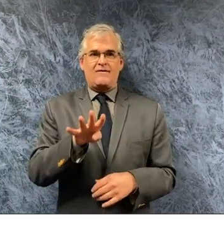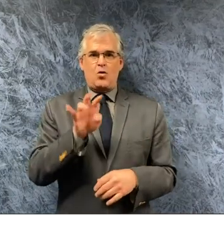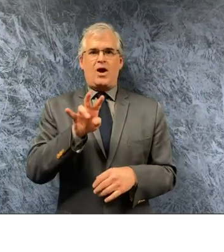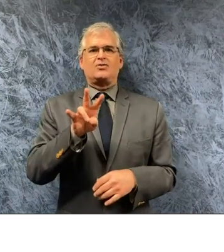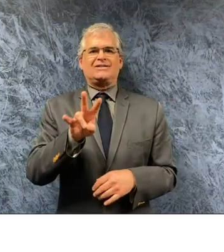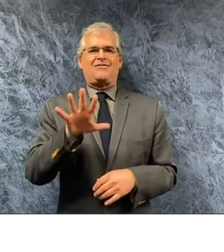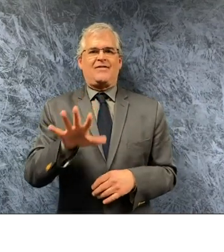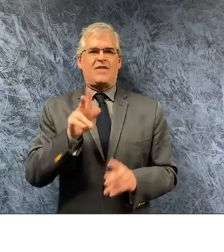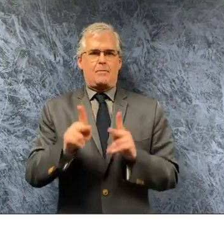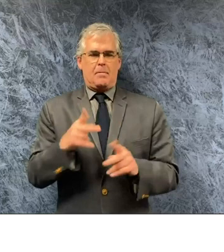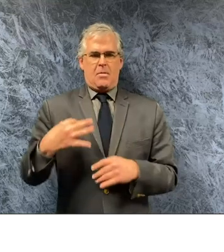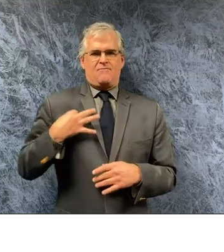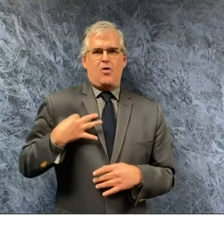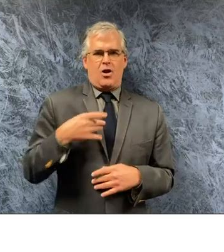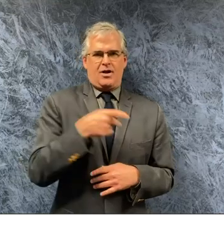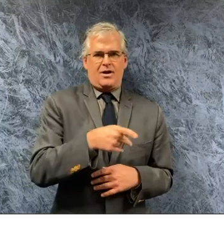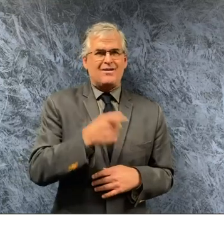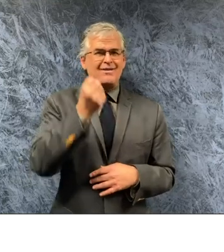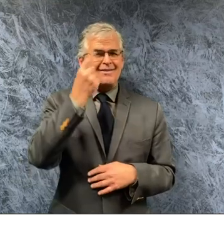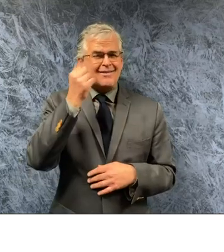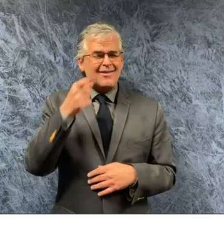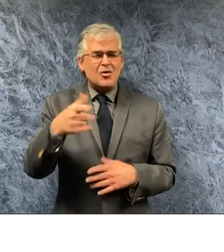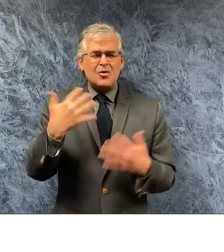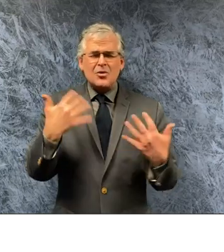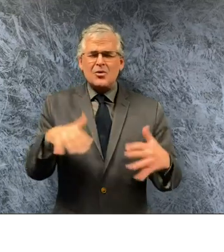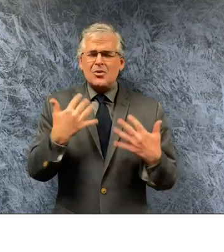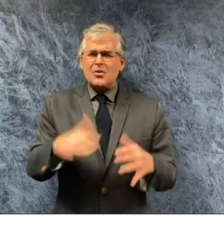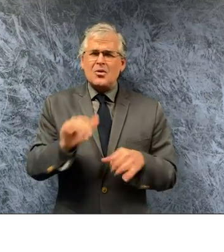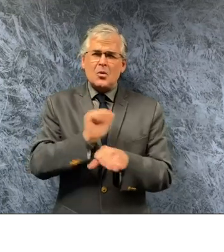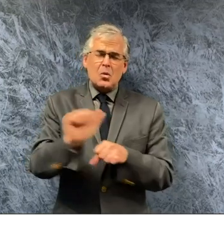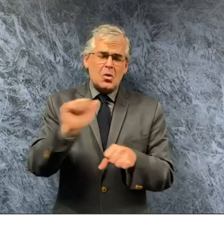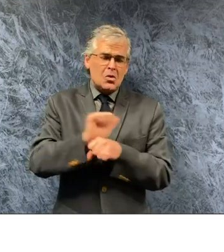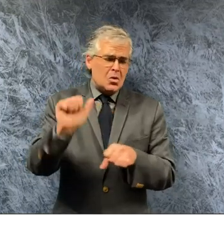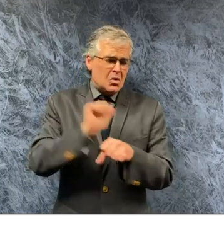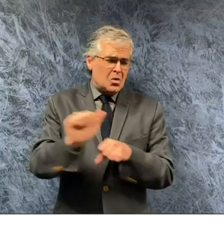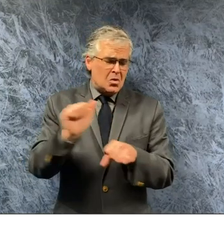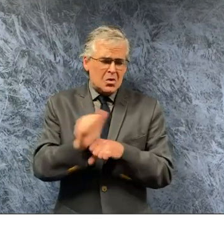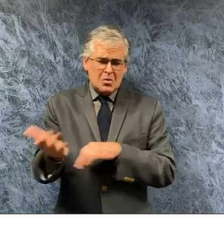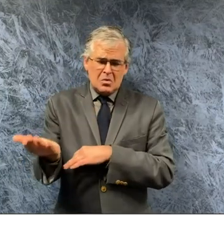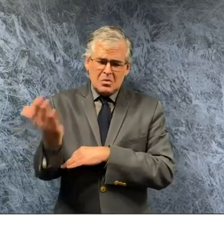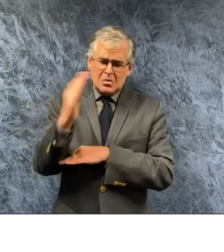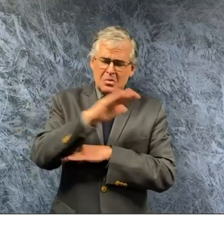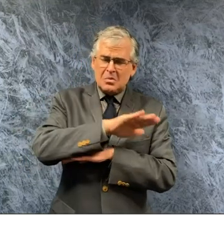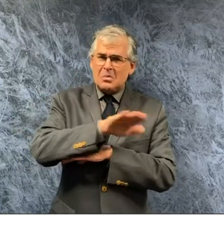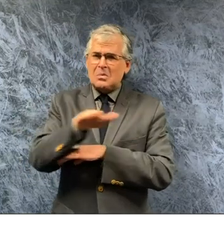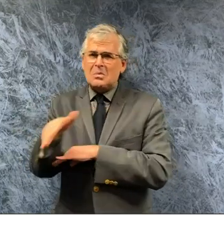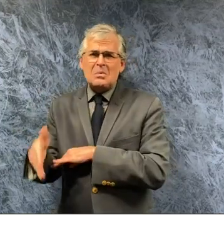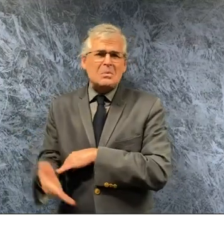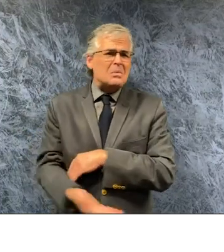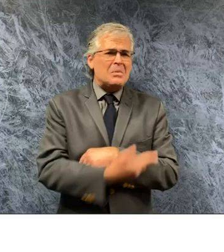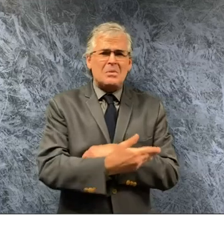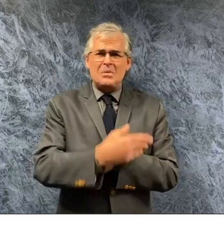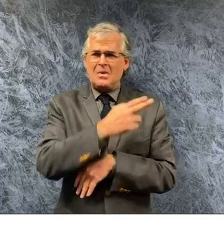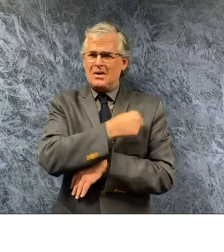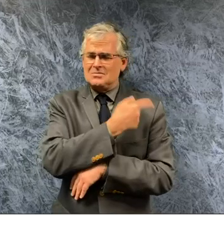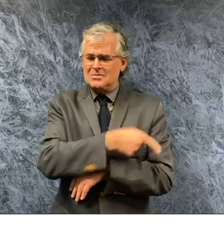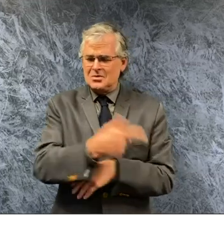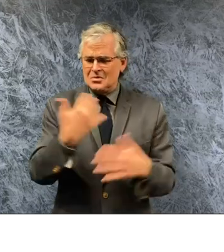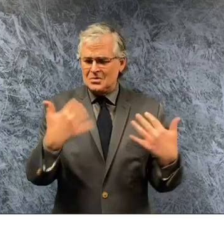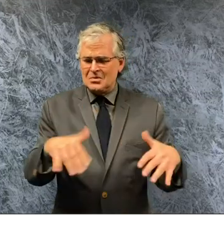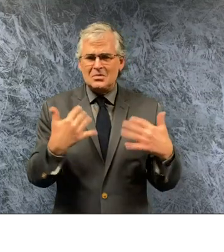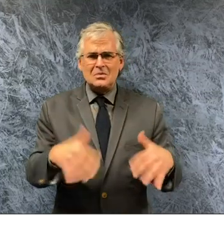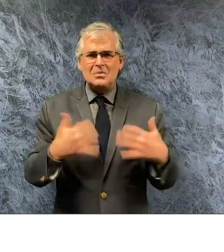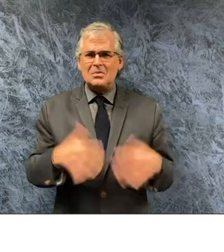are putting in an enormous amount of hours i mean they're just getting run ragged and we've got a long way to go this is a